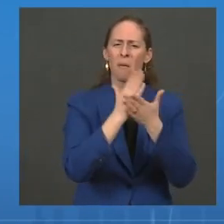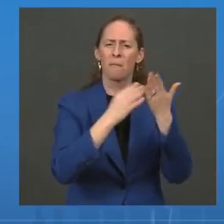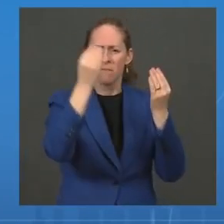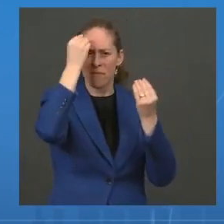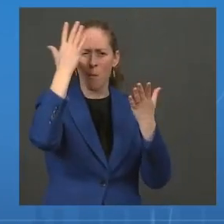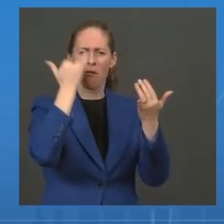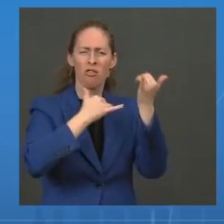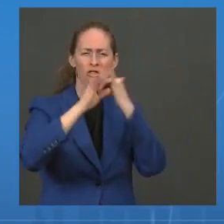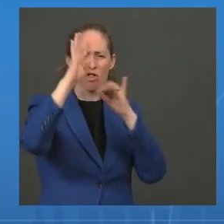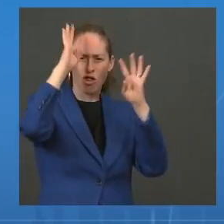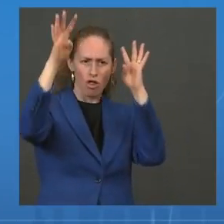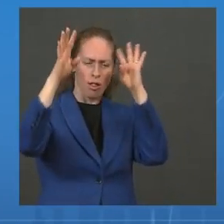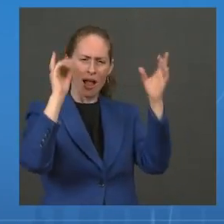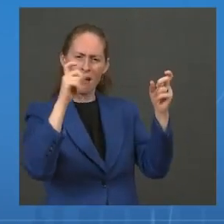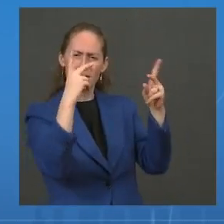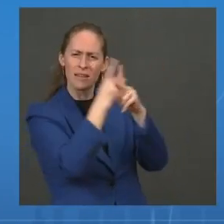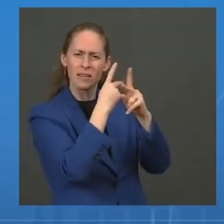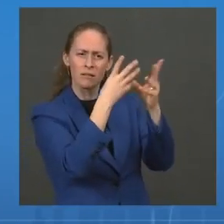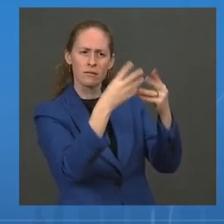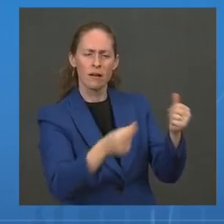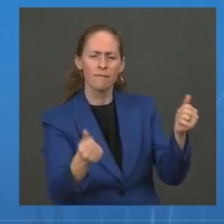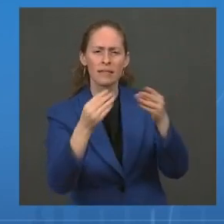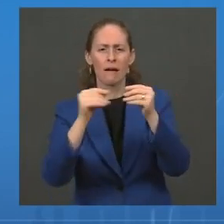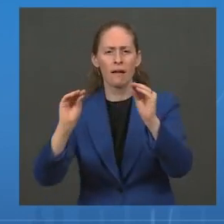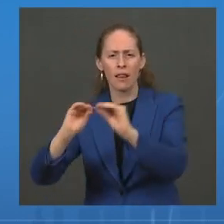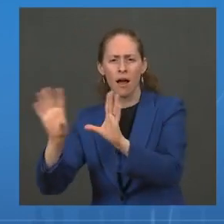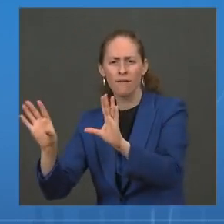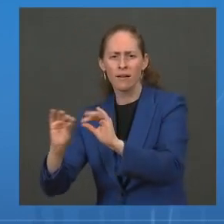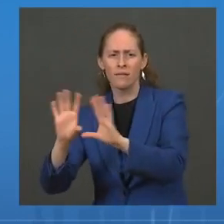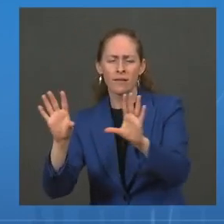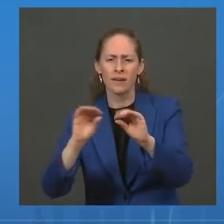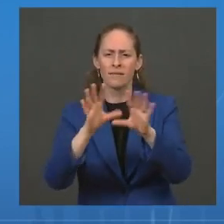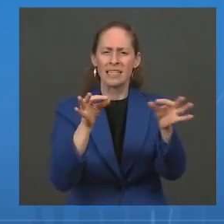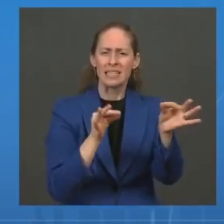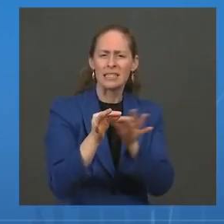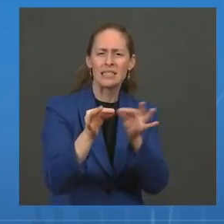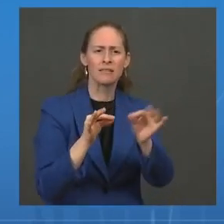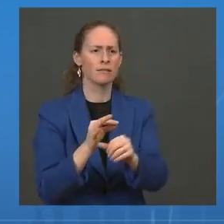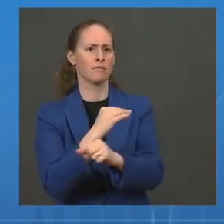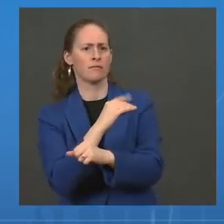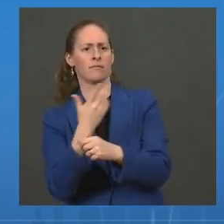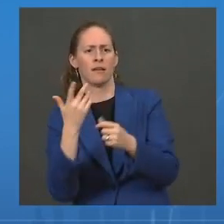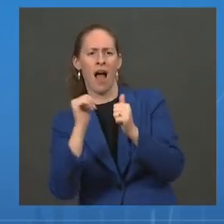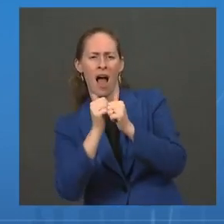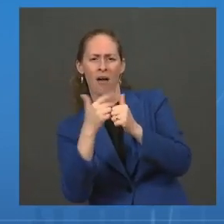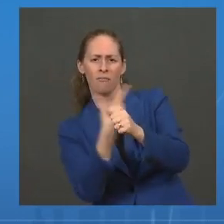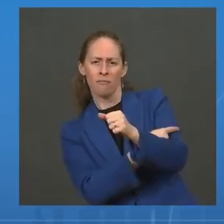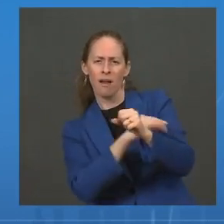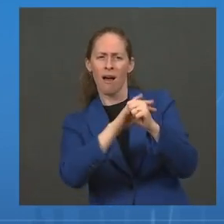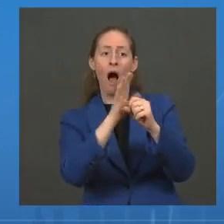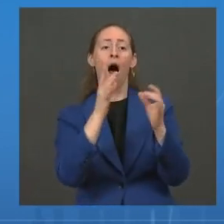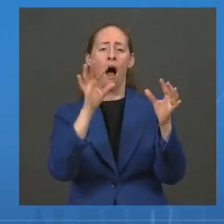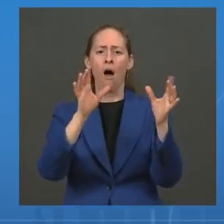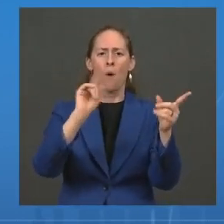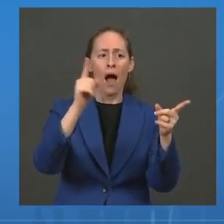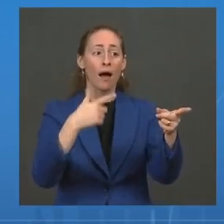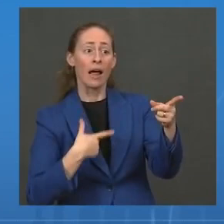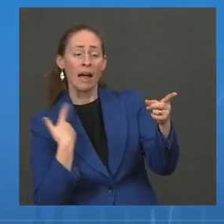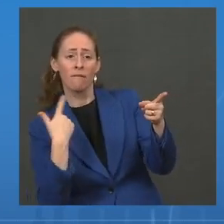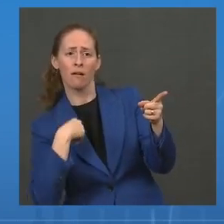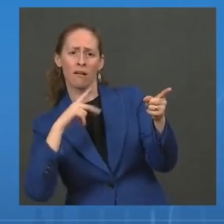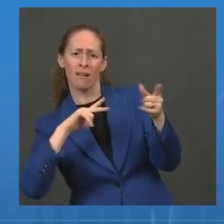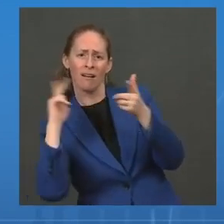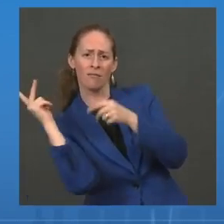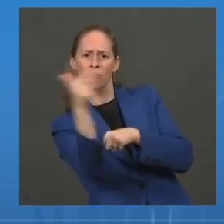prioritizing vaccination uptake. Every step of the way, meeting people where they are, leveraging existing resources, utilizing